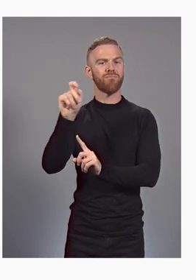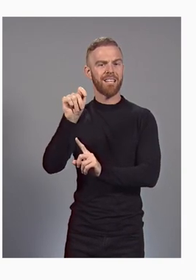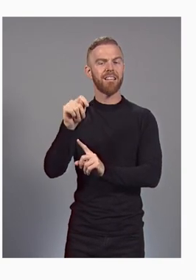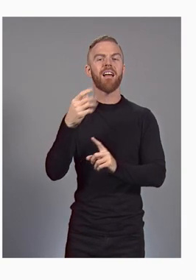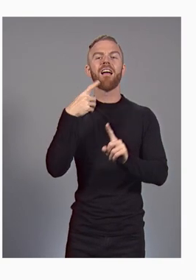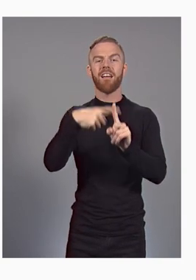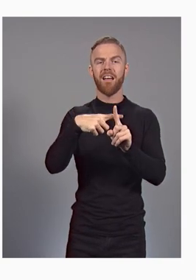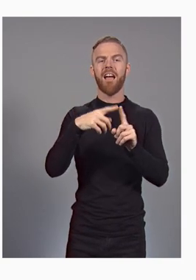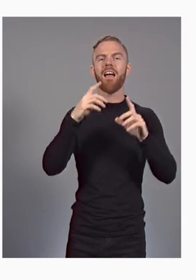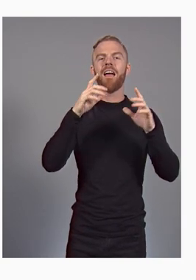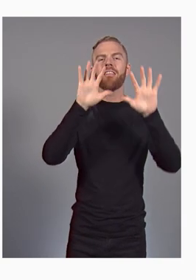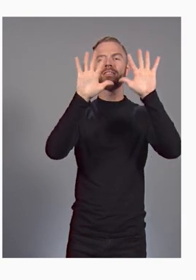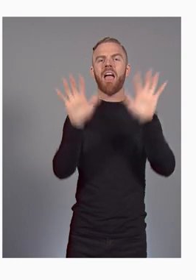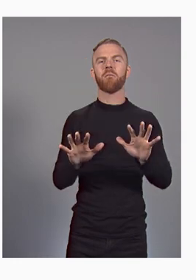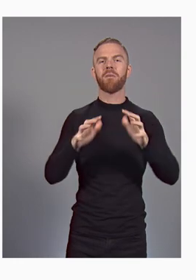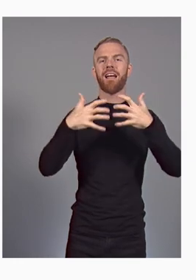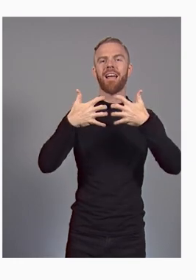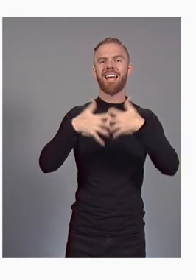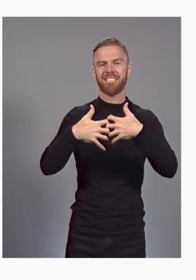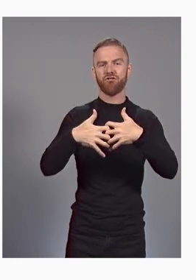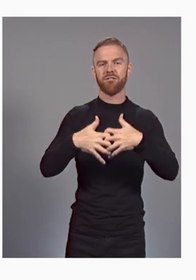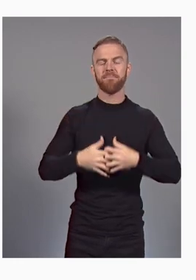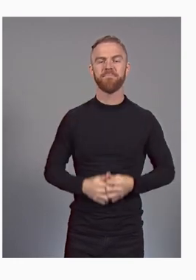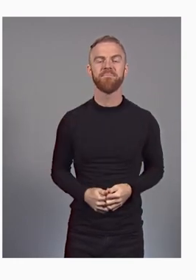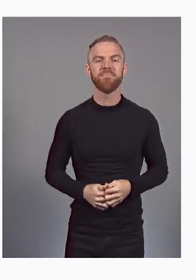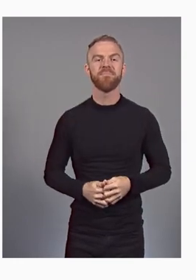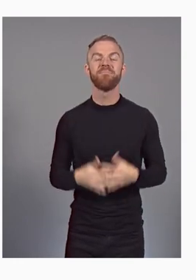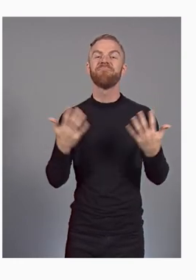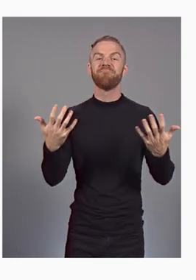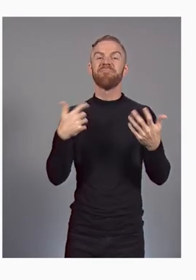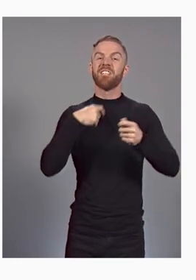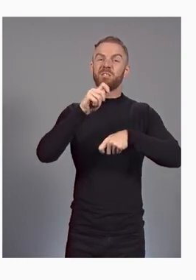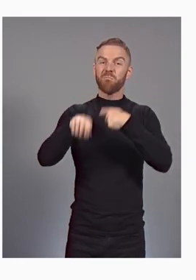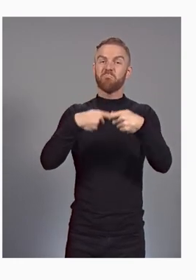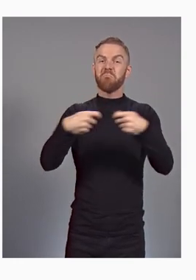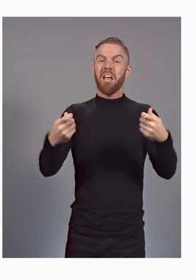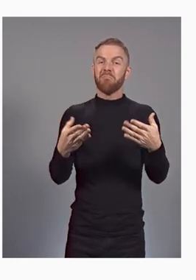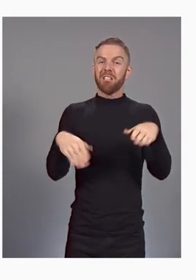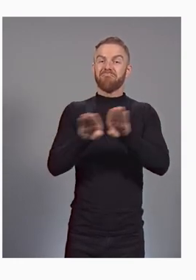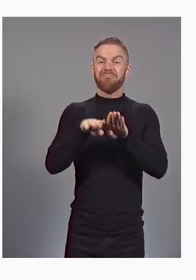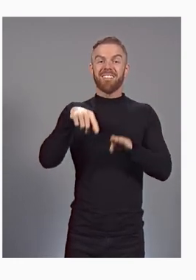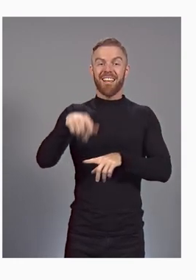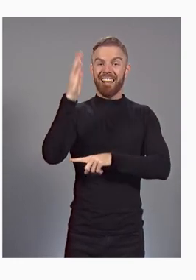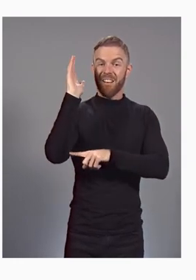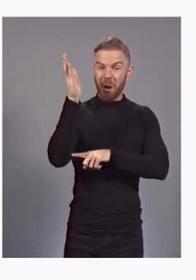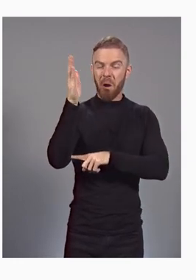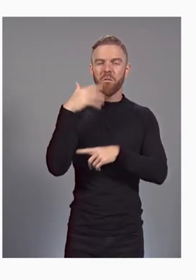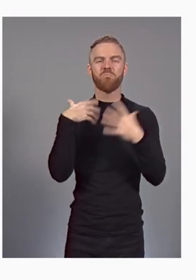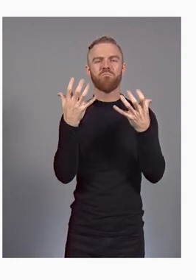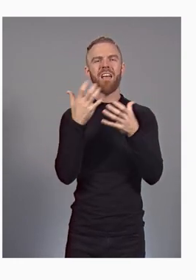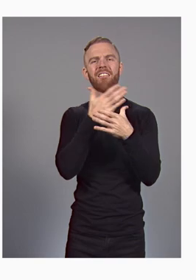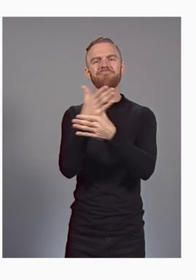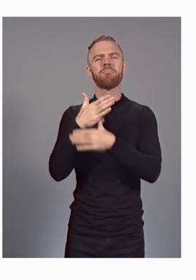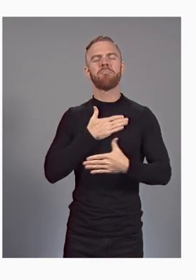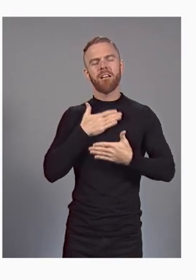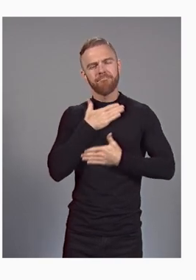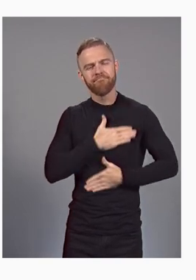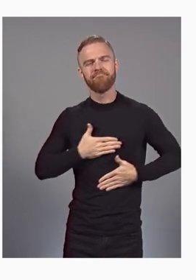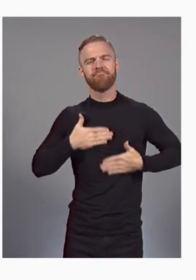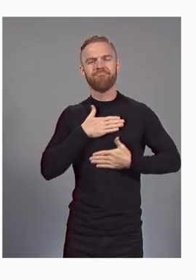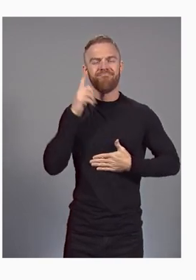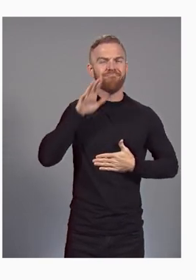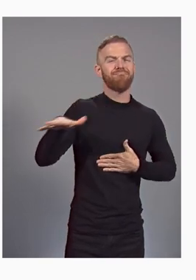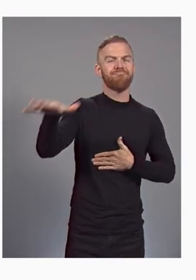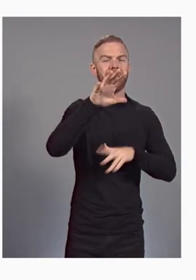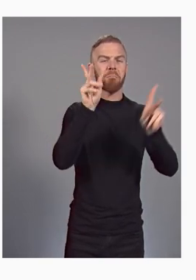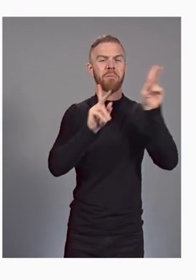Engine. Now, as we wrap this keynote, I want to share my appreciation for all of the people